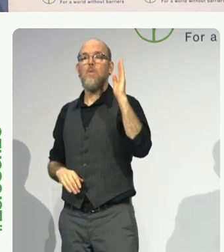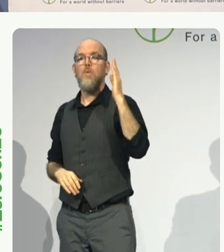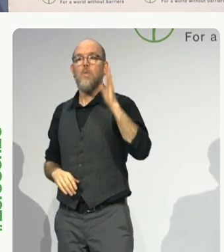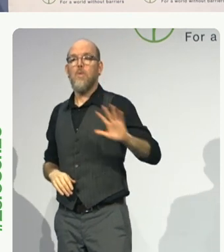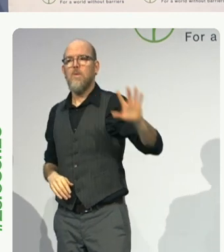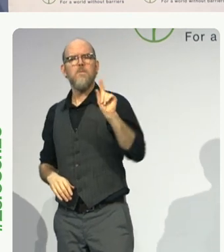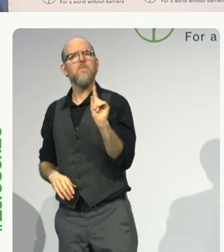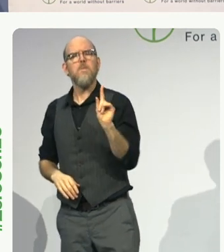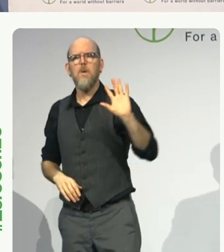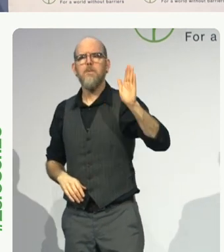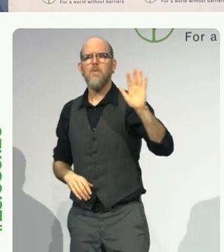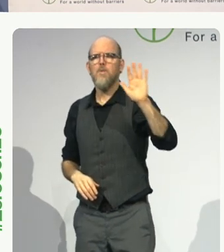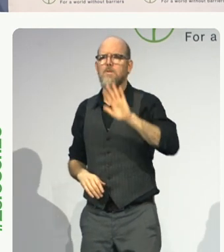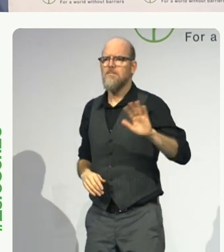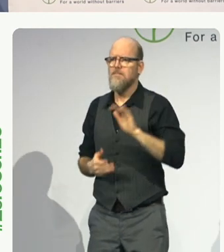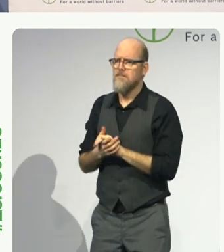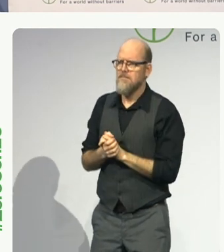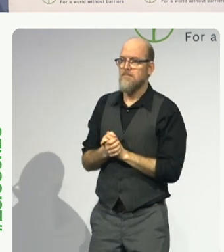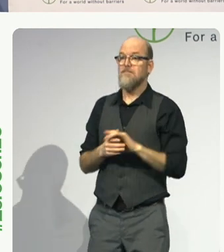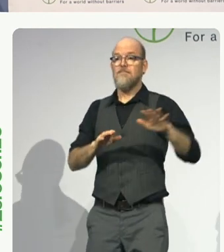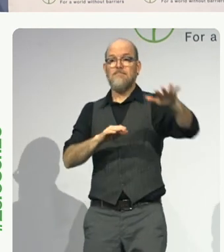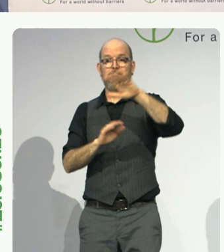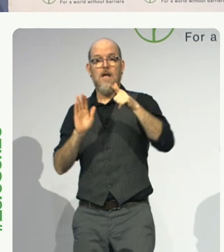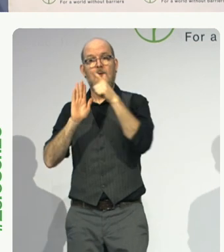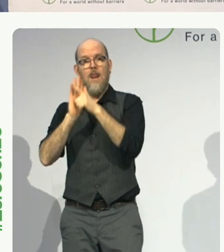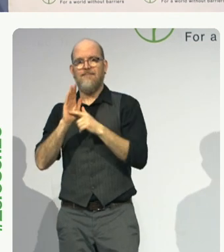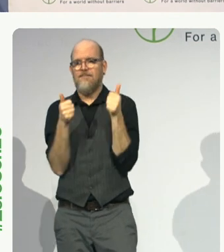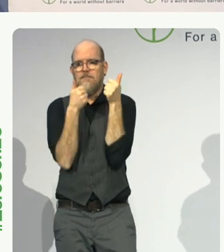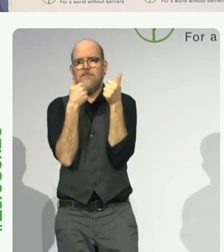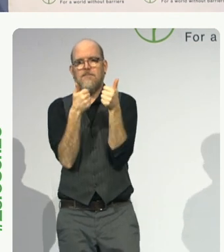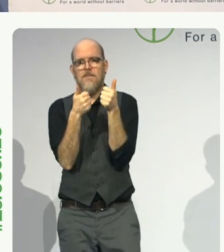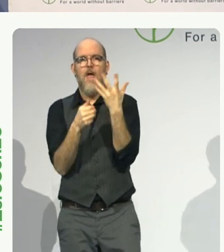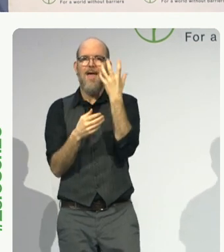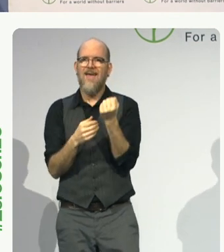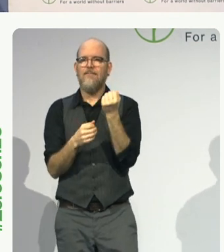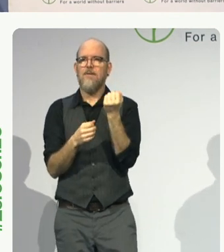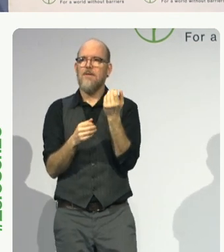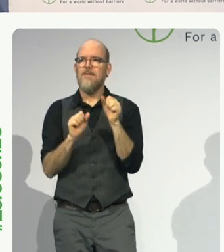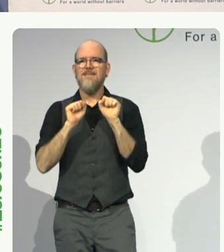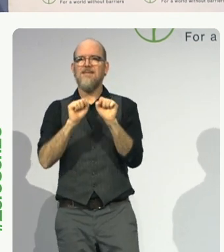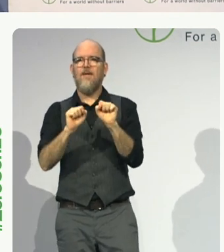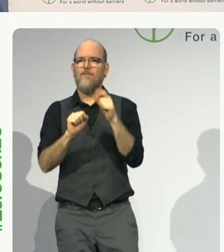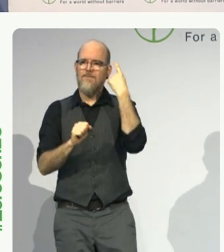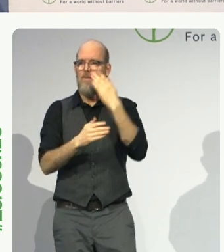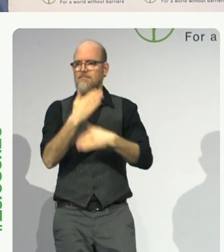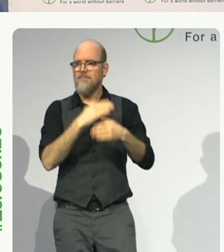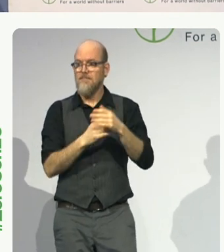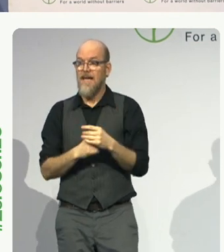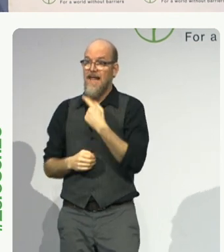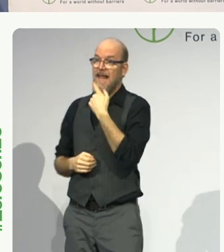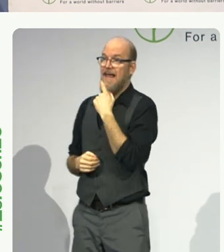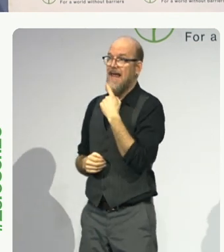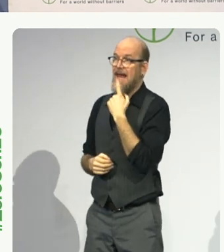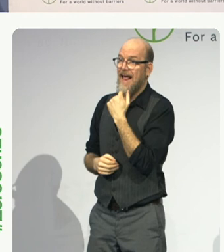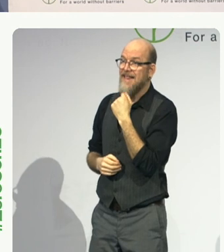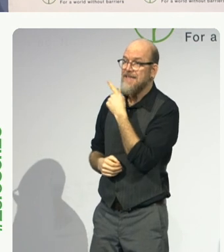protection explicit in the law. If you're a red country, means that that country doesn't. Maybe it has other